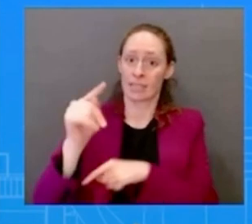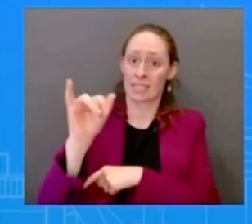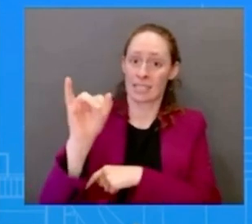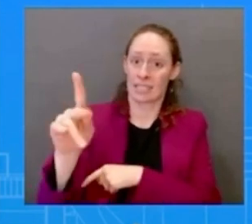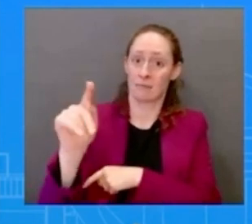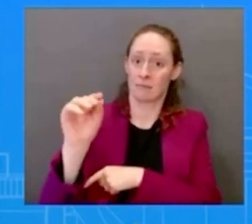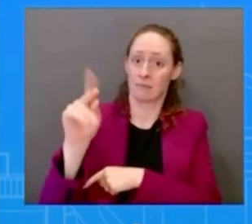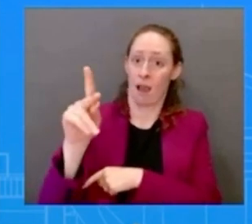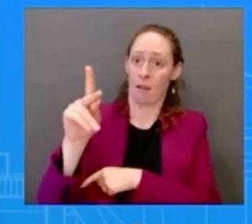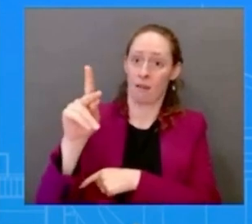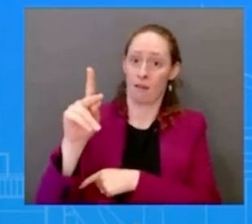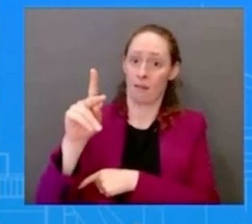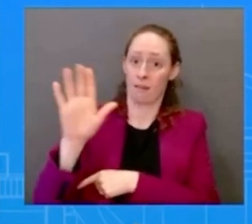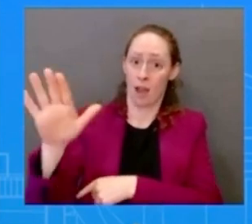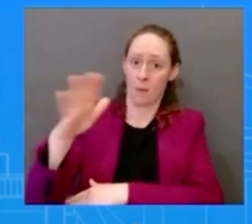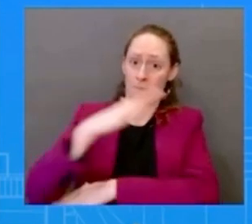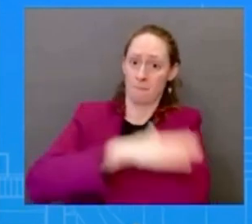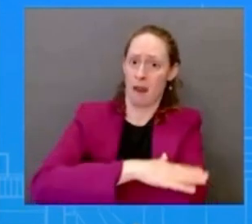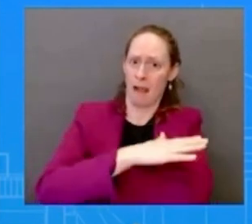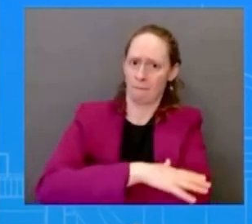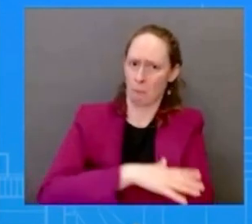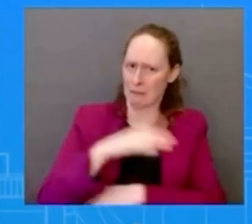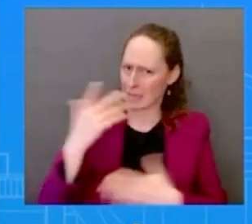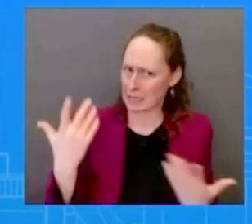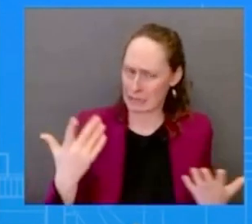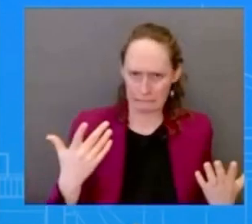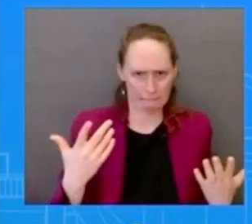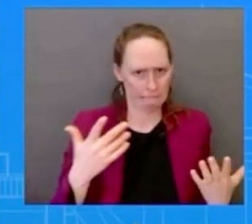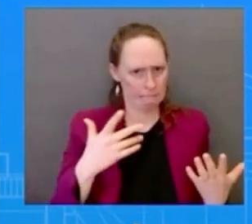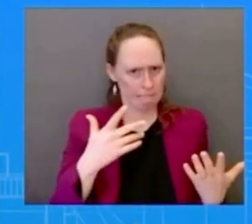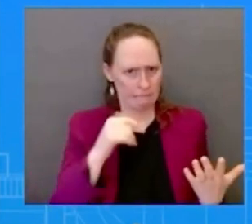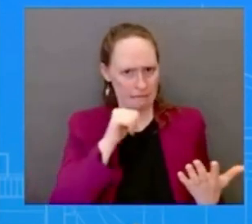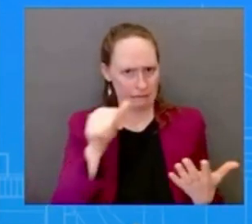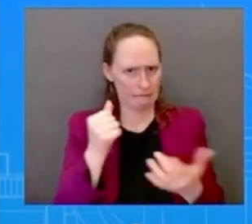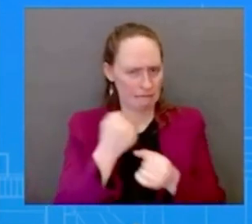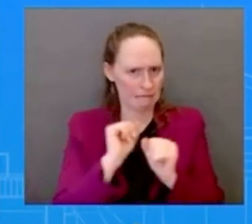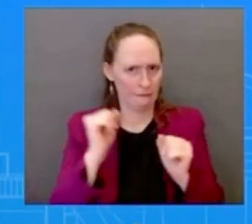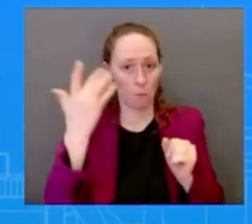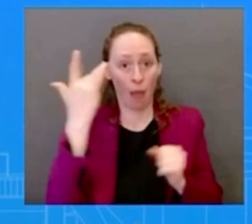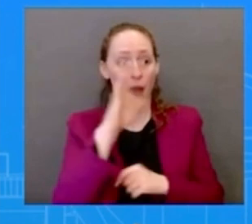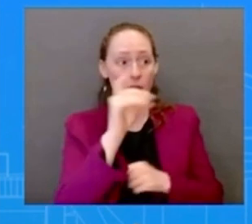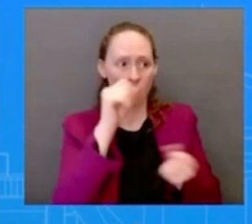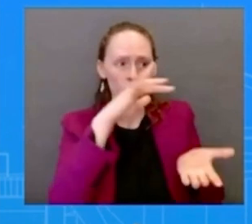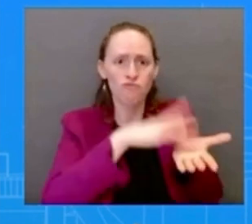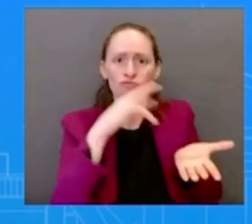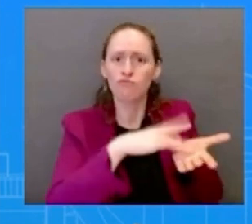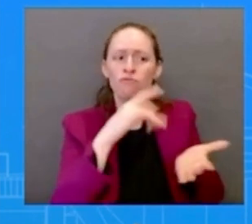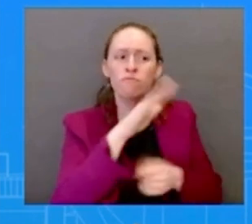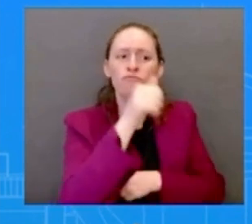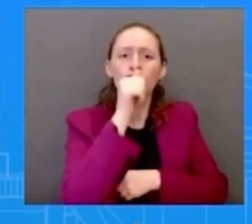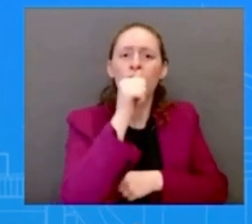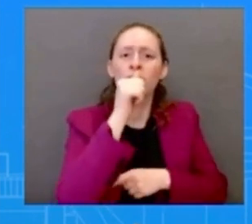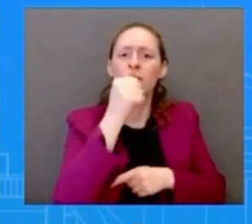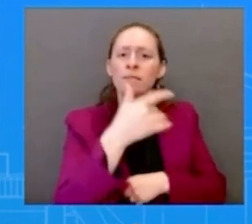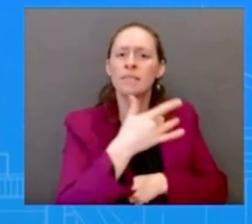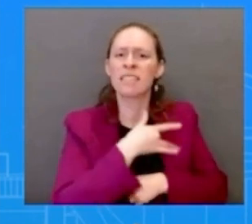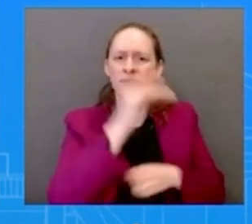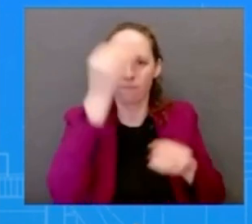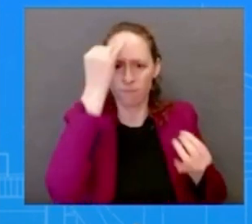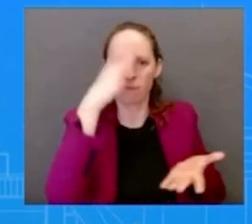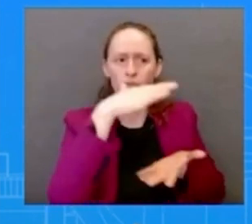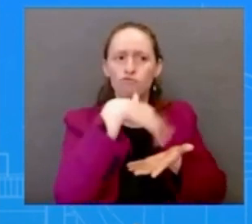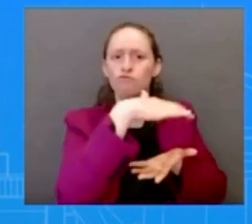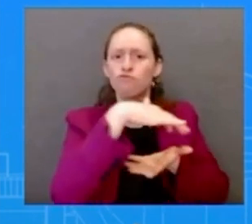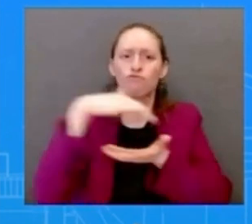the president's concern that is why we have called on congress to take action we see a bipartisan piece of legislation that you know that we are